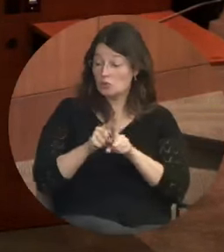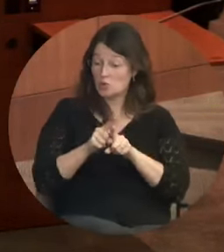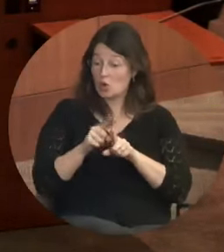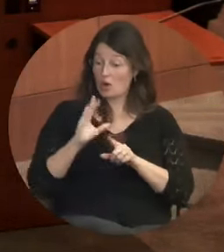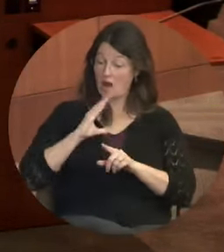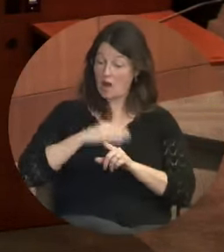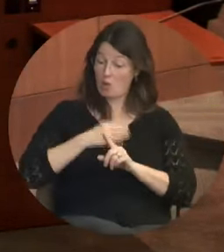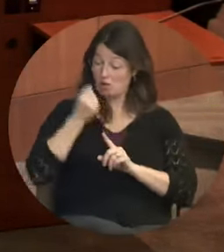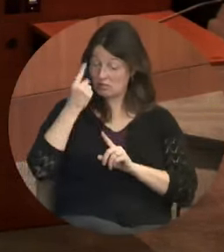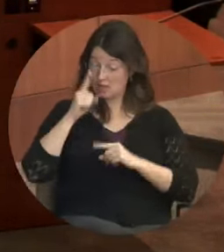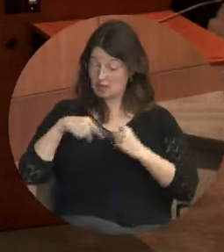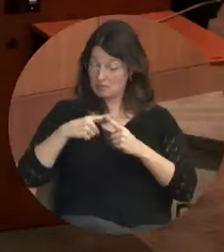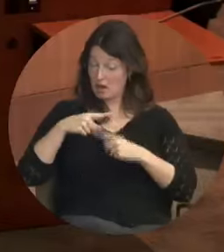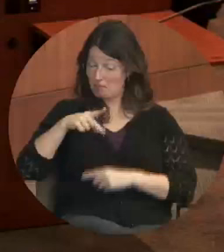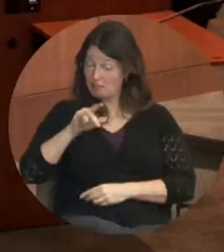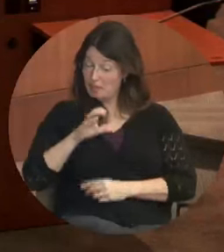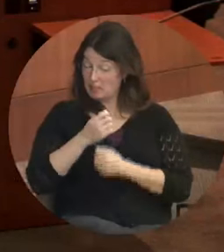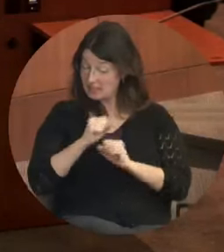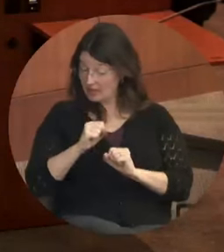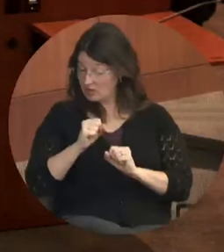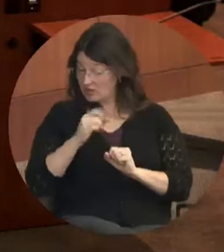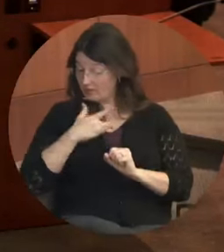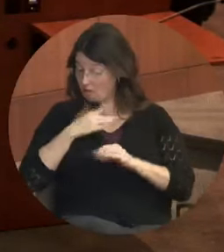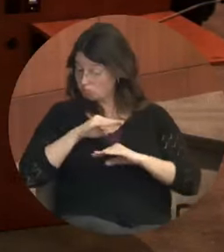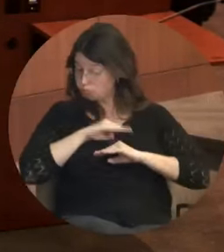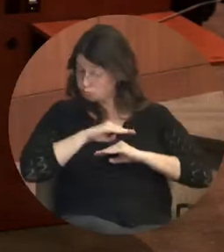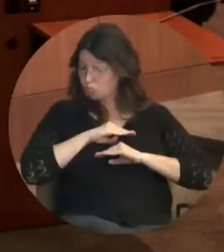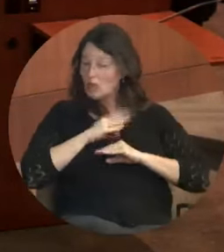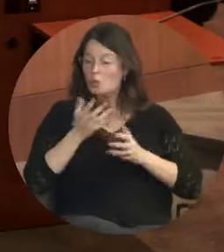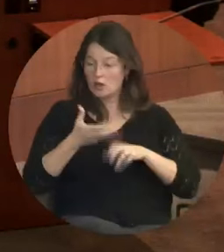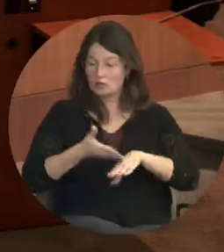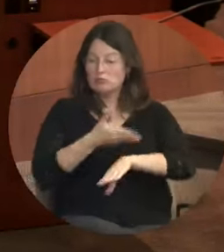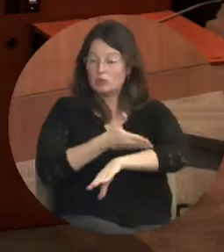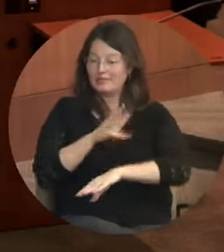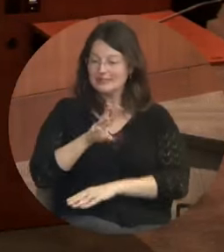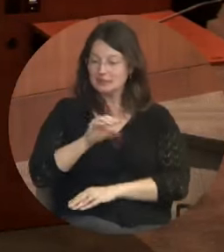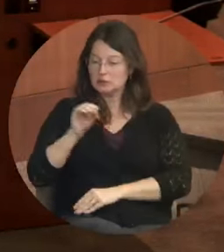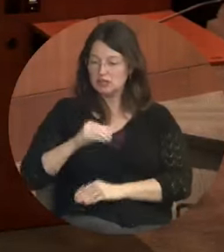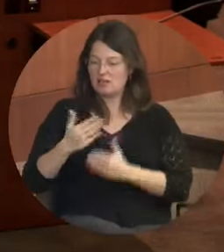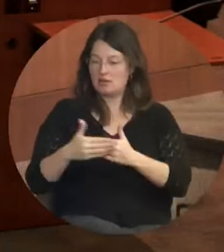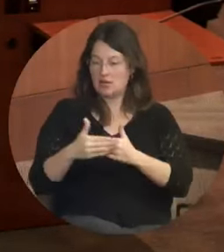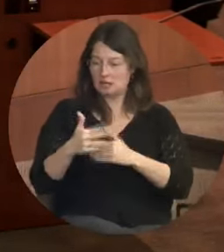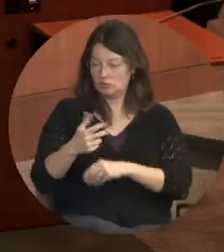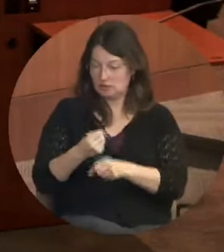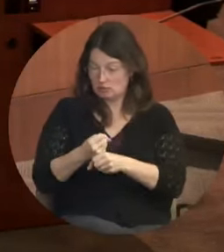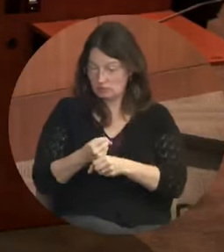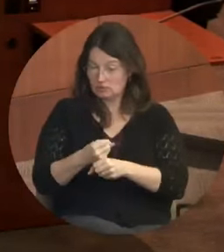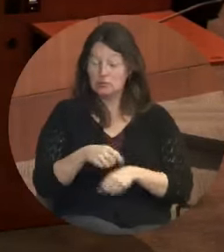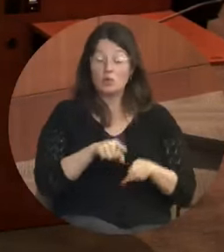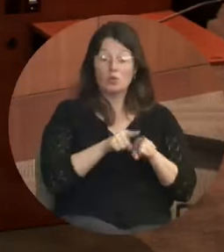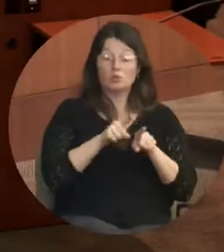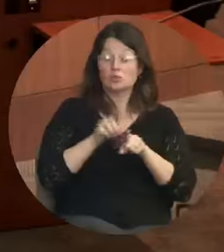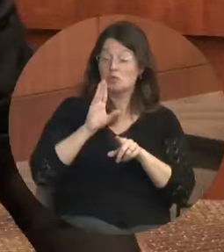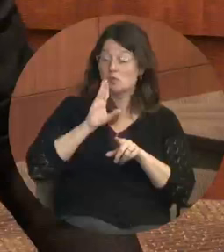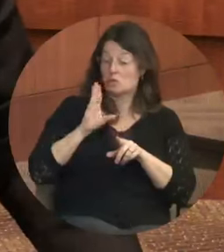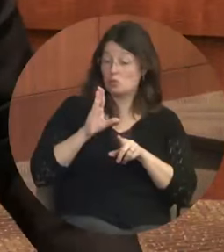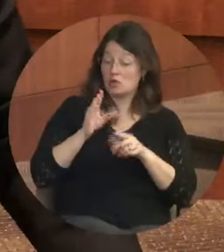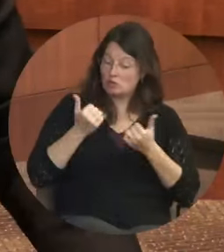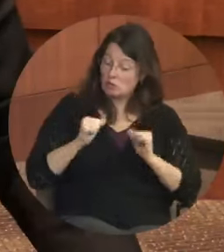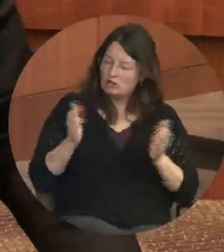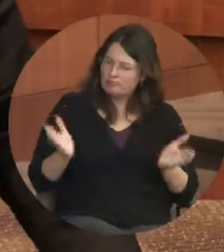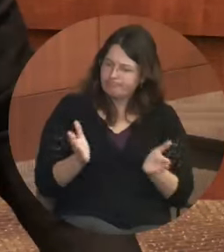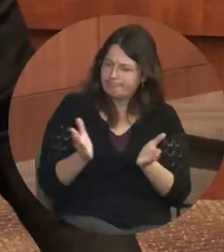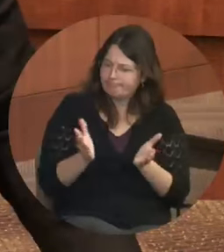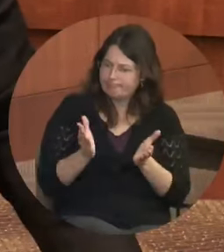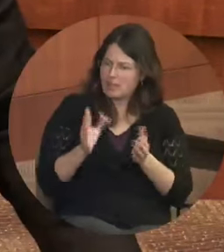years. We will conduct an optimization study to seek innovative methods to decrease officer workload